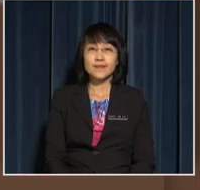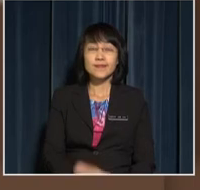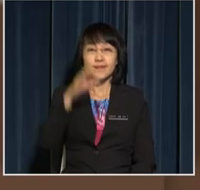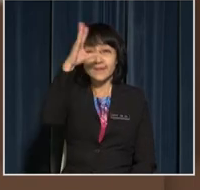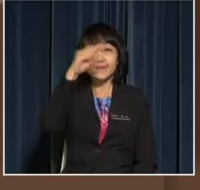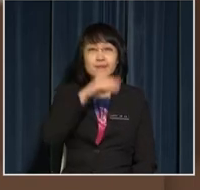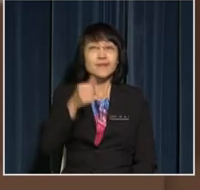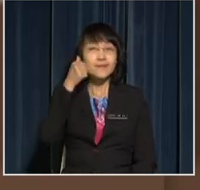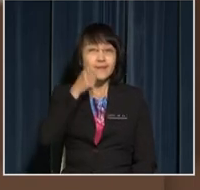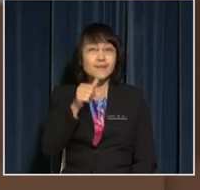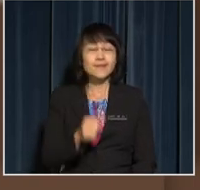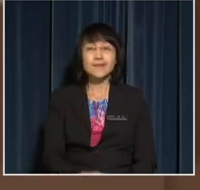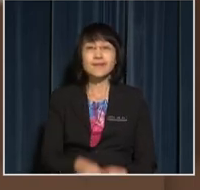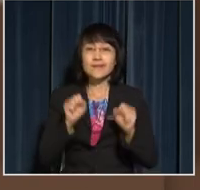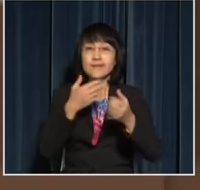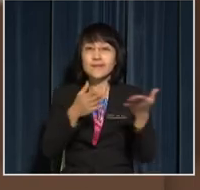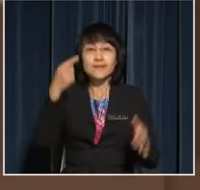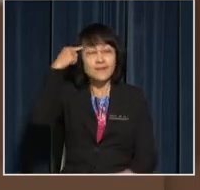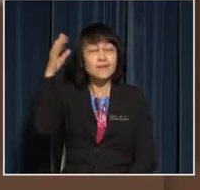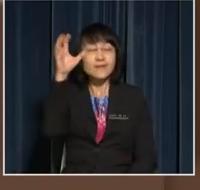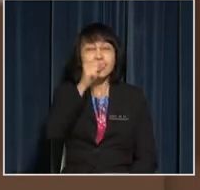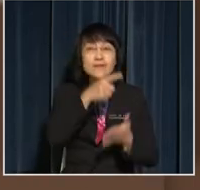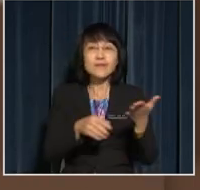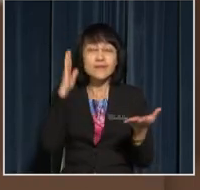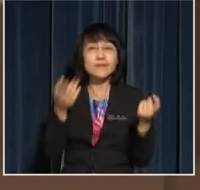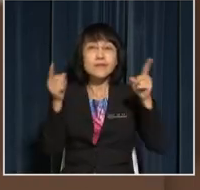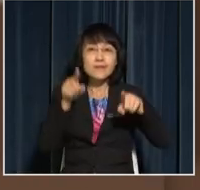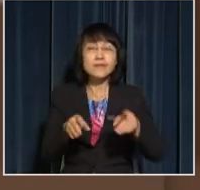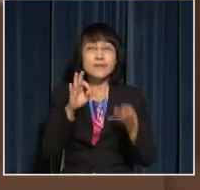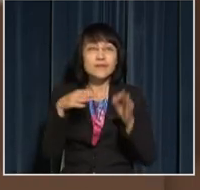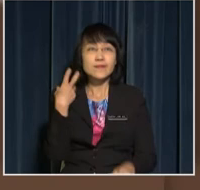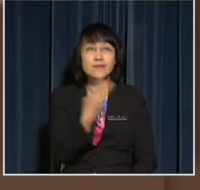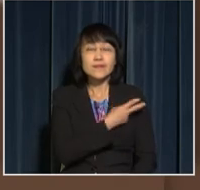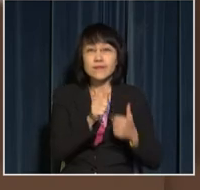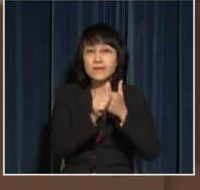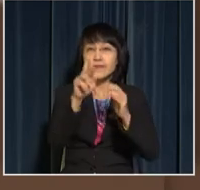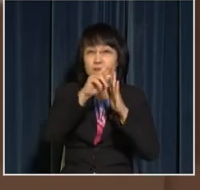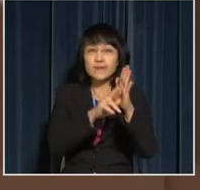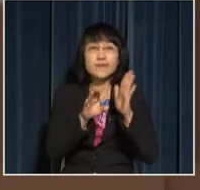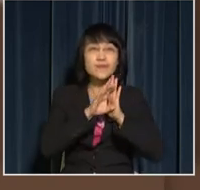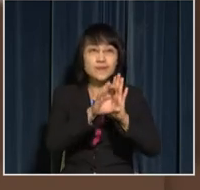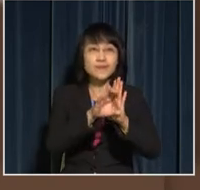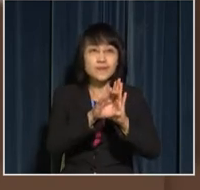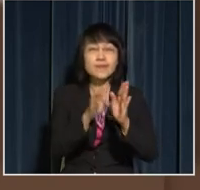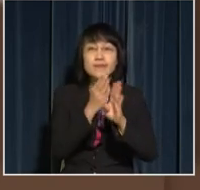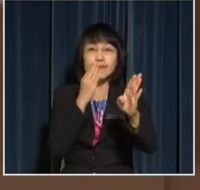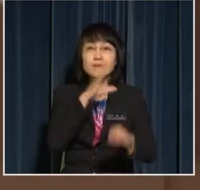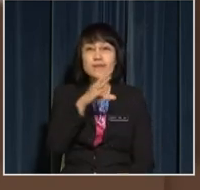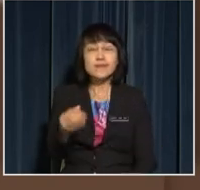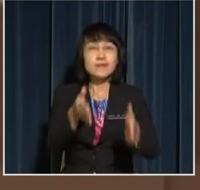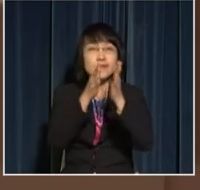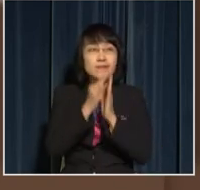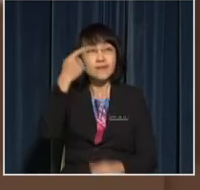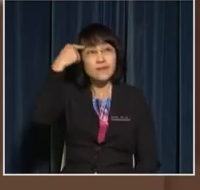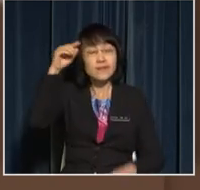Boys and girls, can you guess what will happen if we obey the rules like lining up